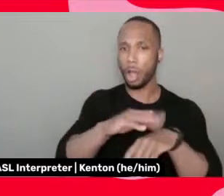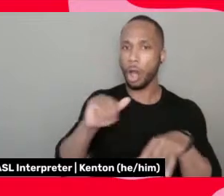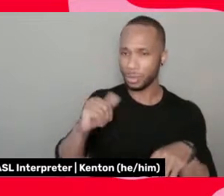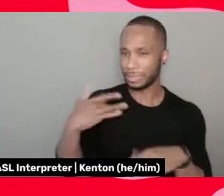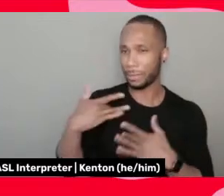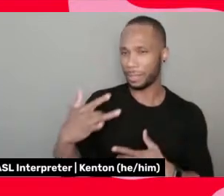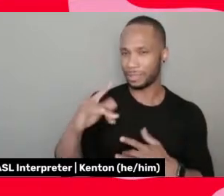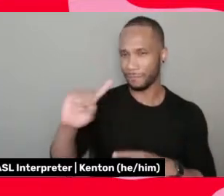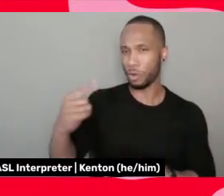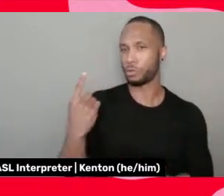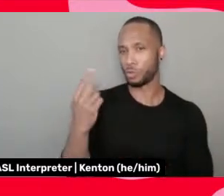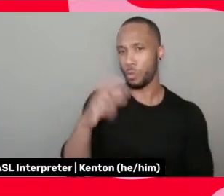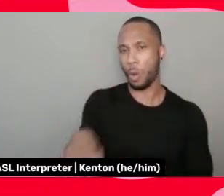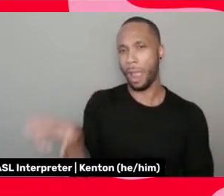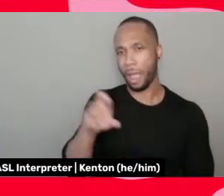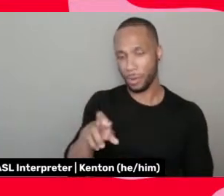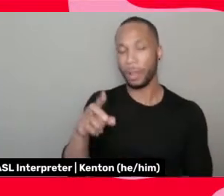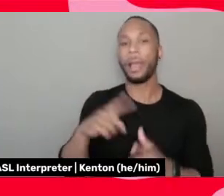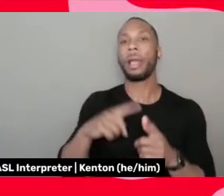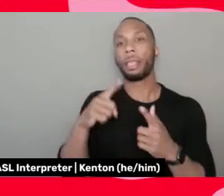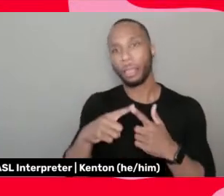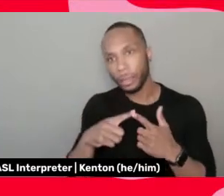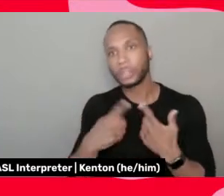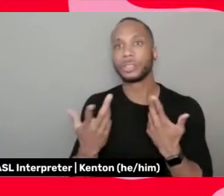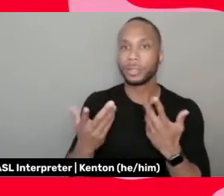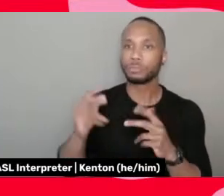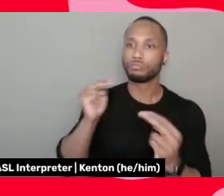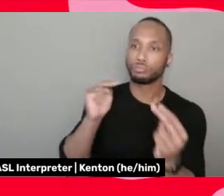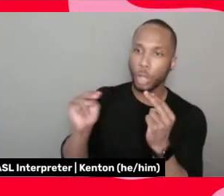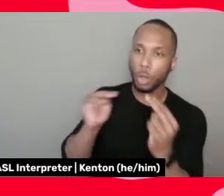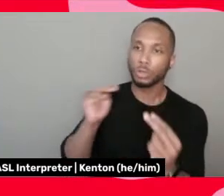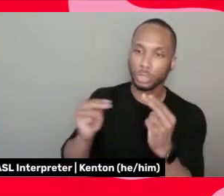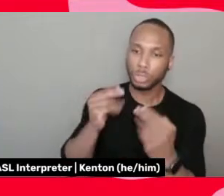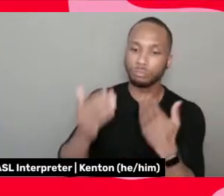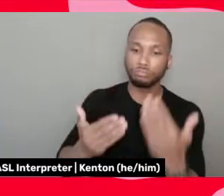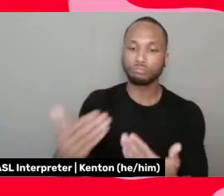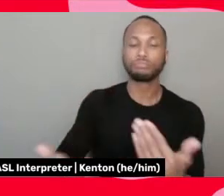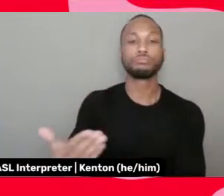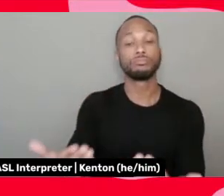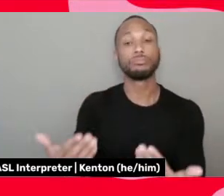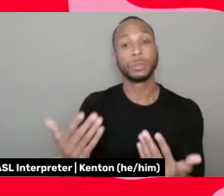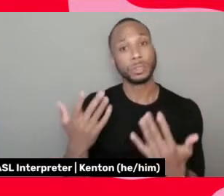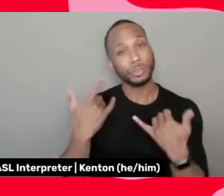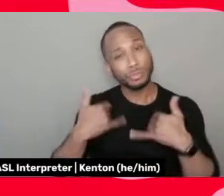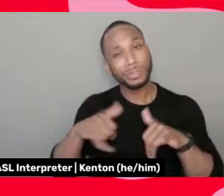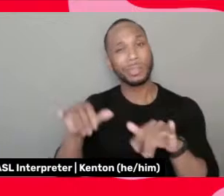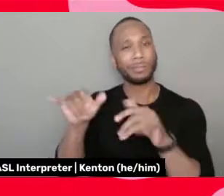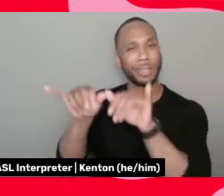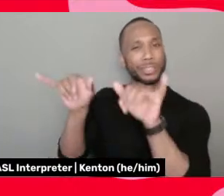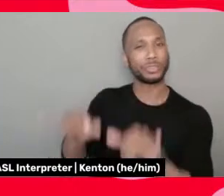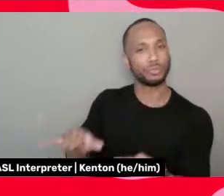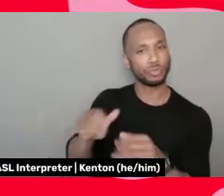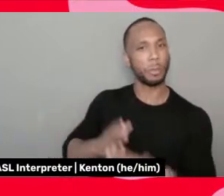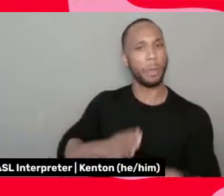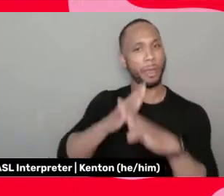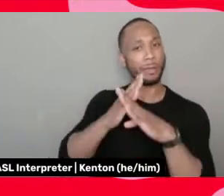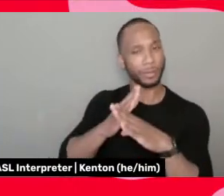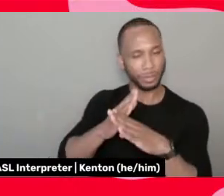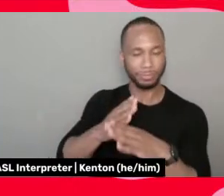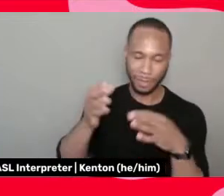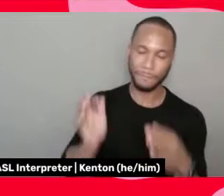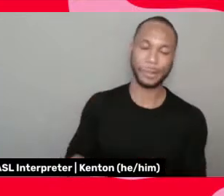that she gets, you know, and then she has to sort of negotiate from there. So there's still institutional barriers, certainly,